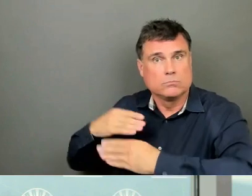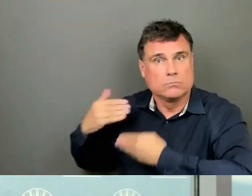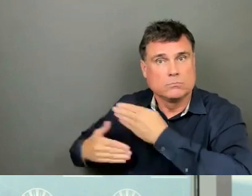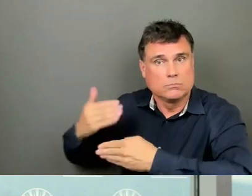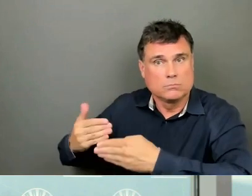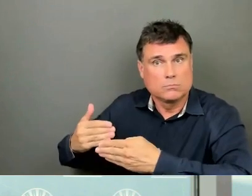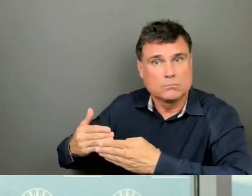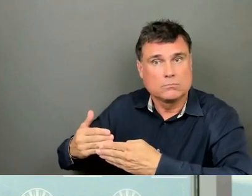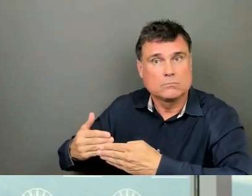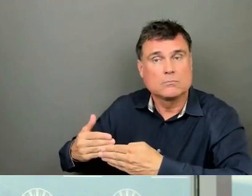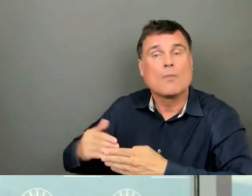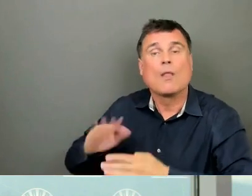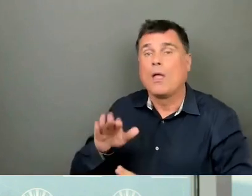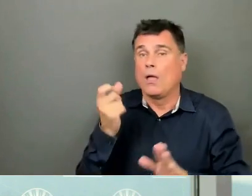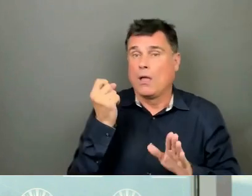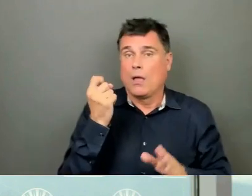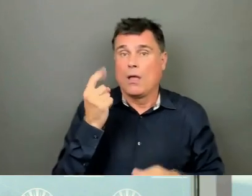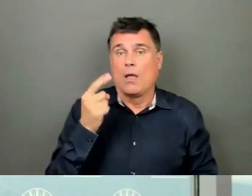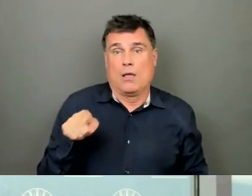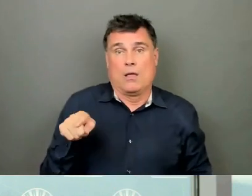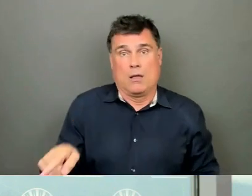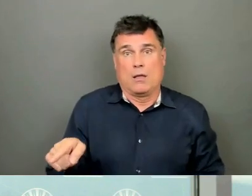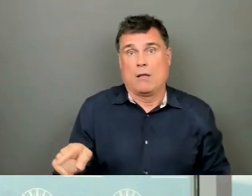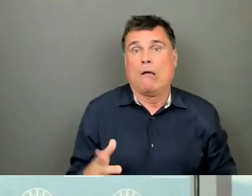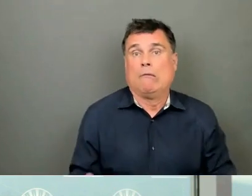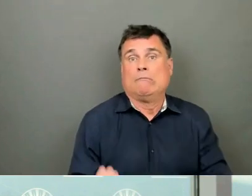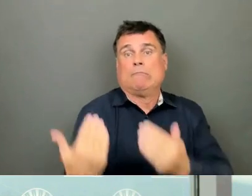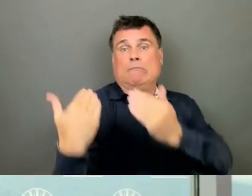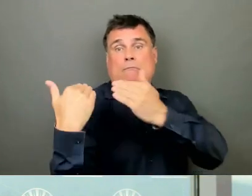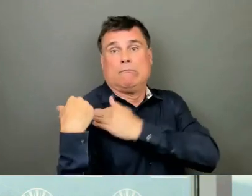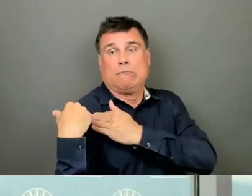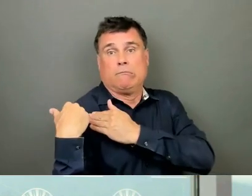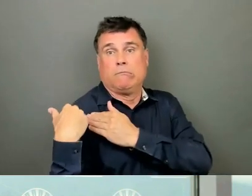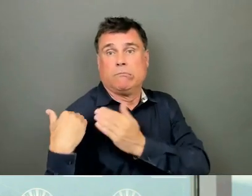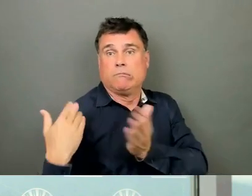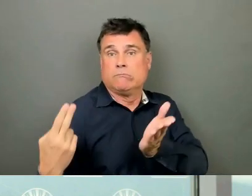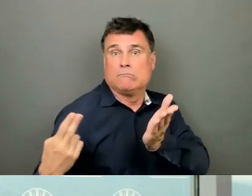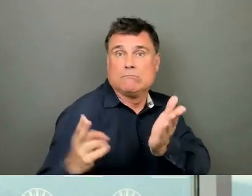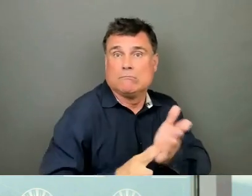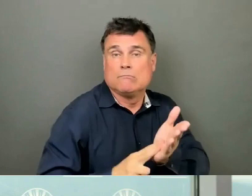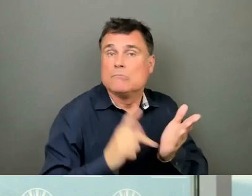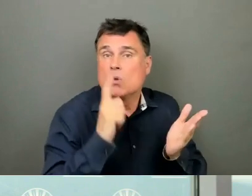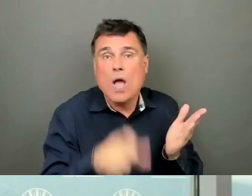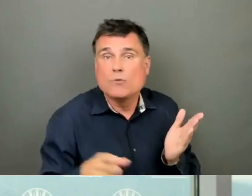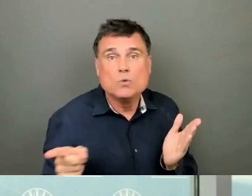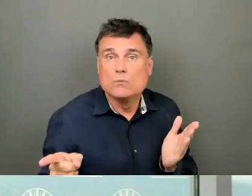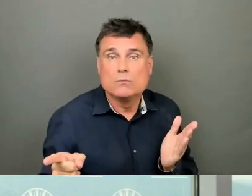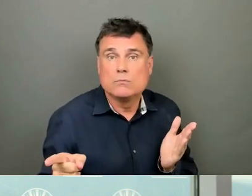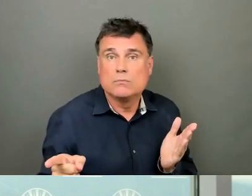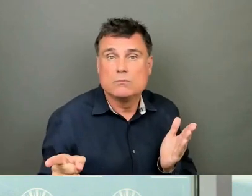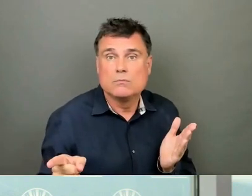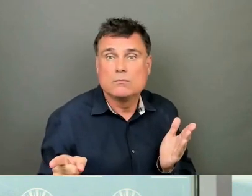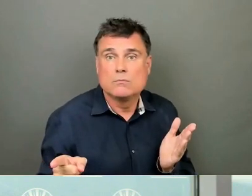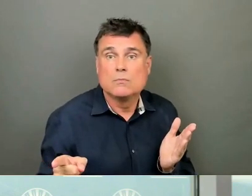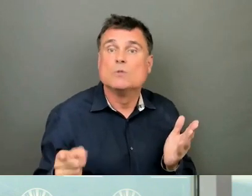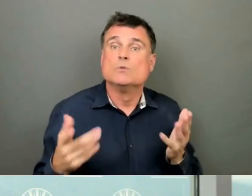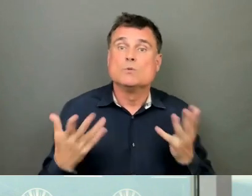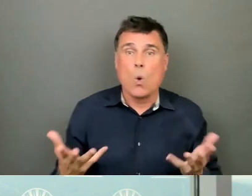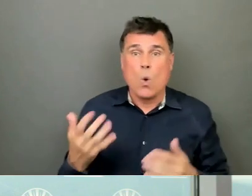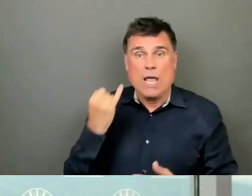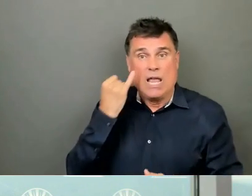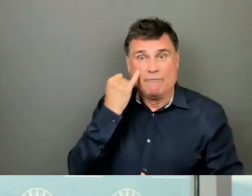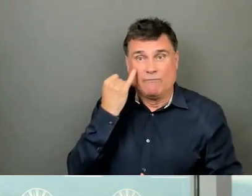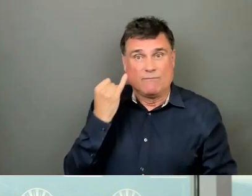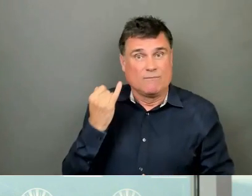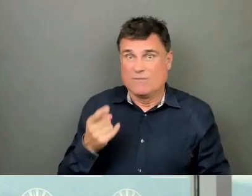They also had absolutely no obligation to enter into this agreement, which, if it is not met, will just result in more bad